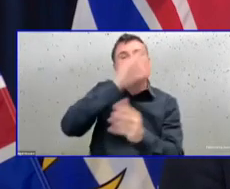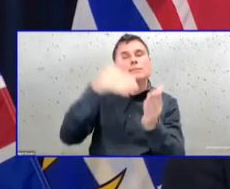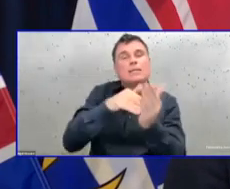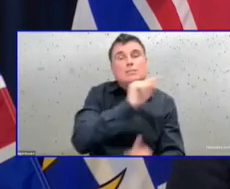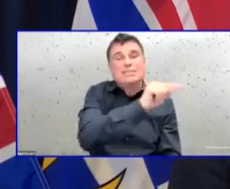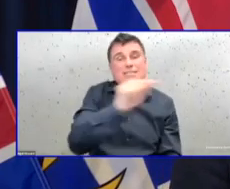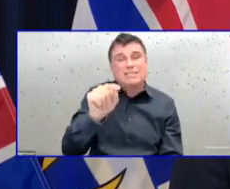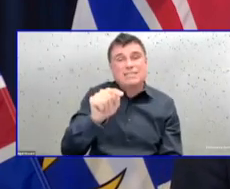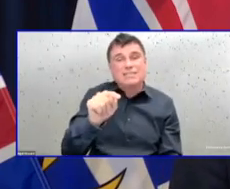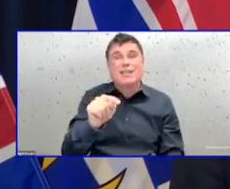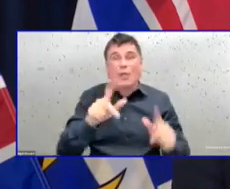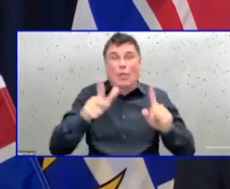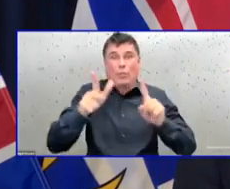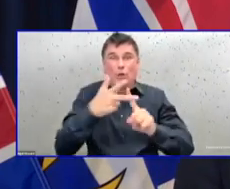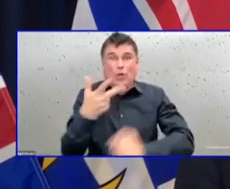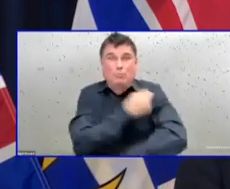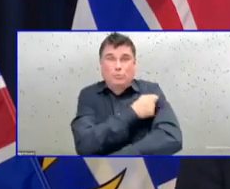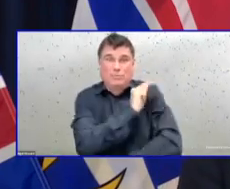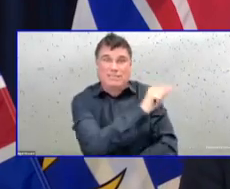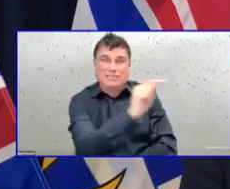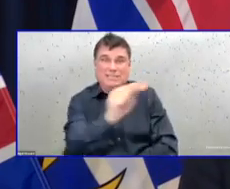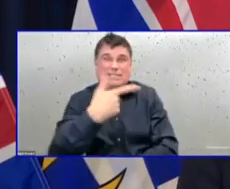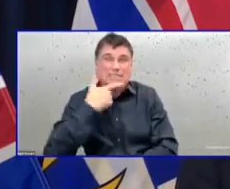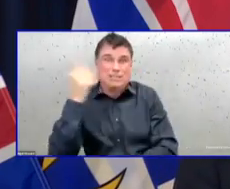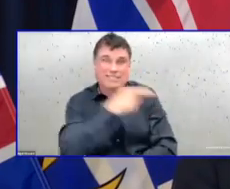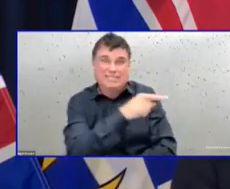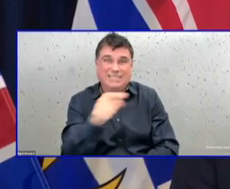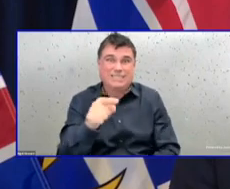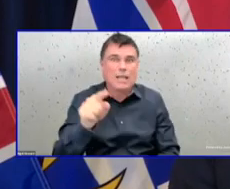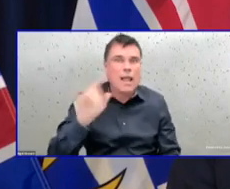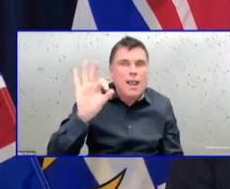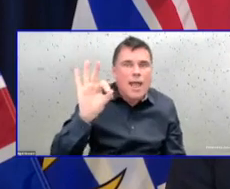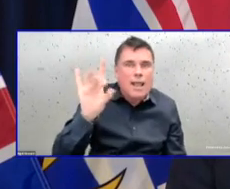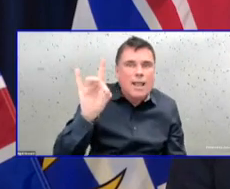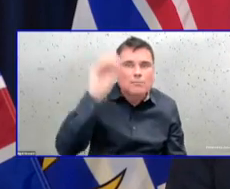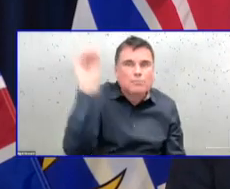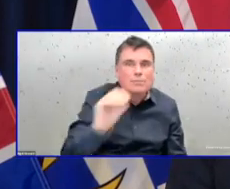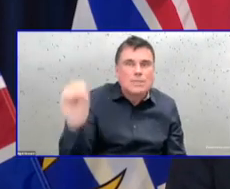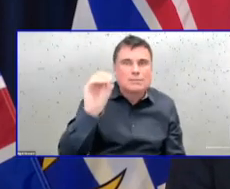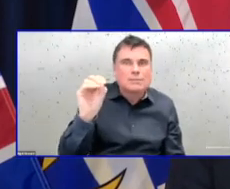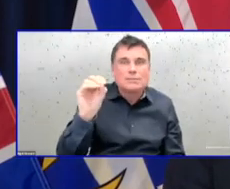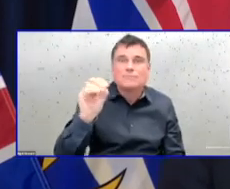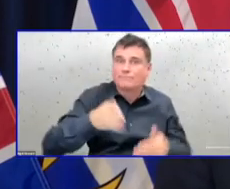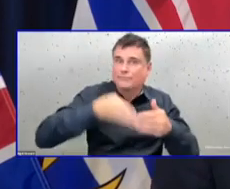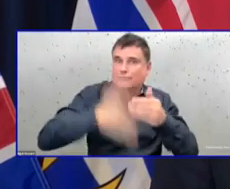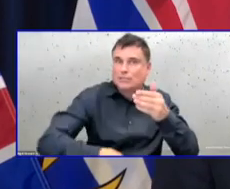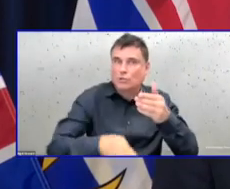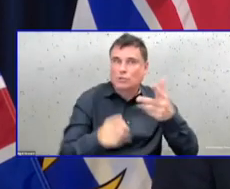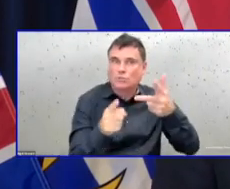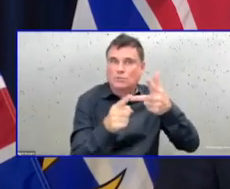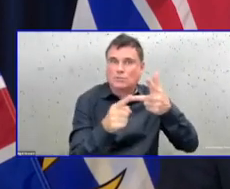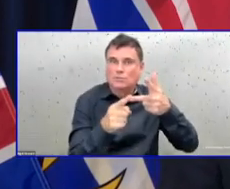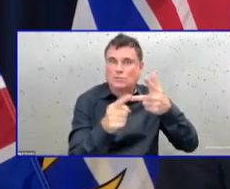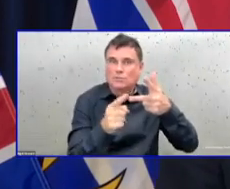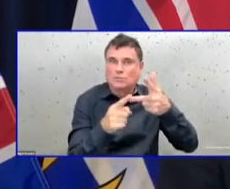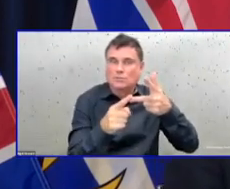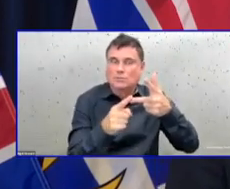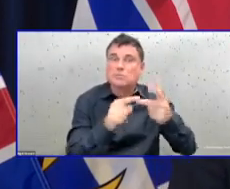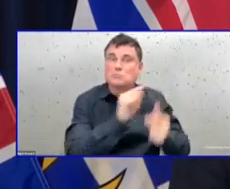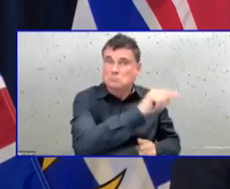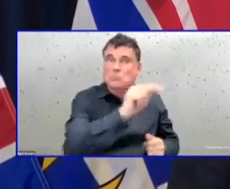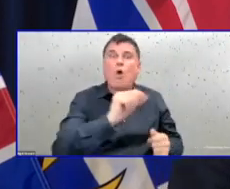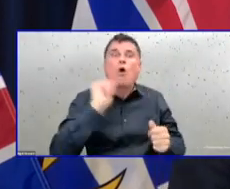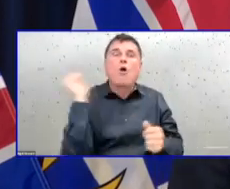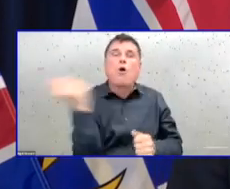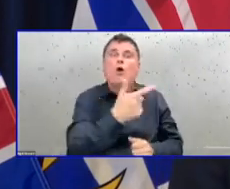across the province, with 526 of 536 facilities receiving their booster dose to date. That's 100 percent of sites in Vancouver